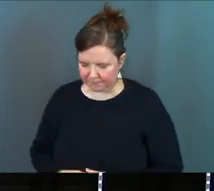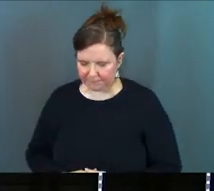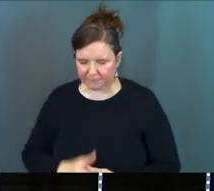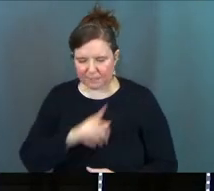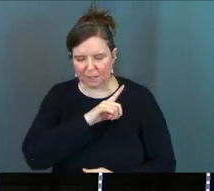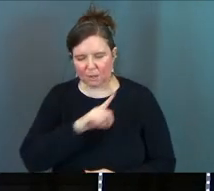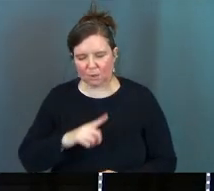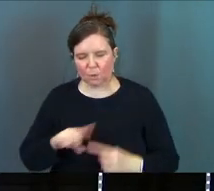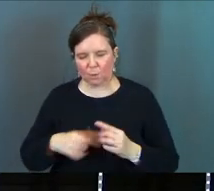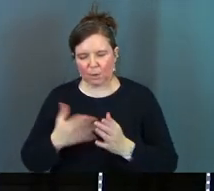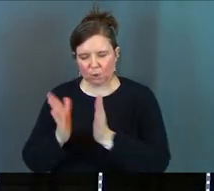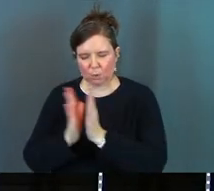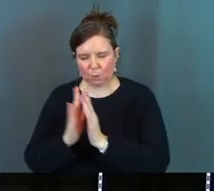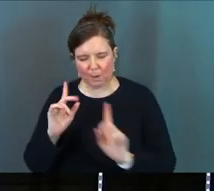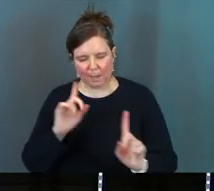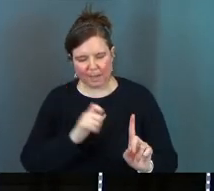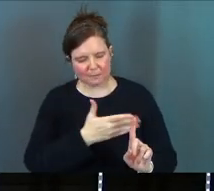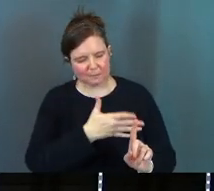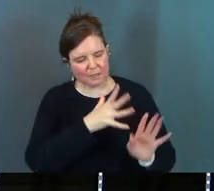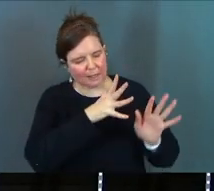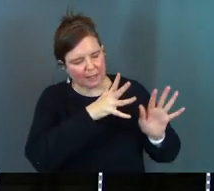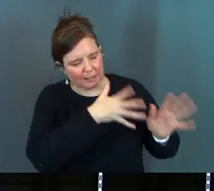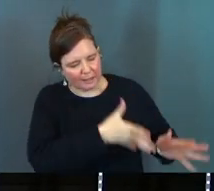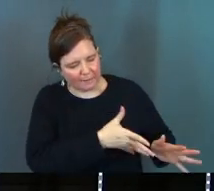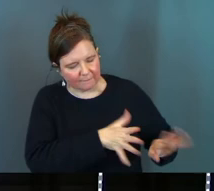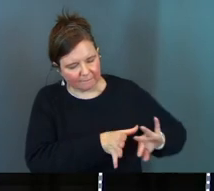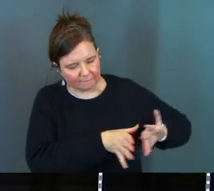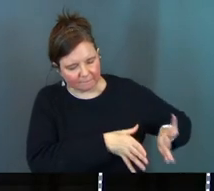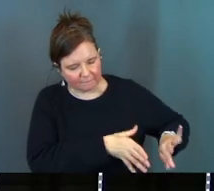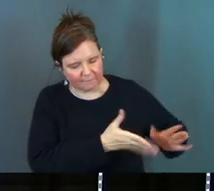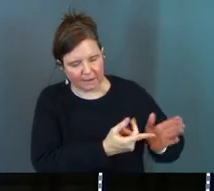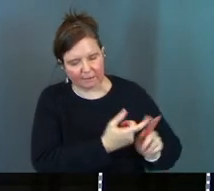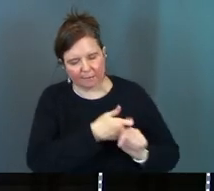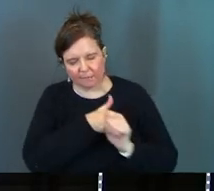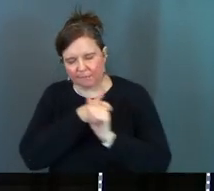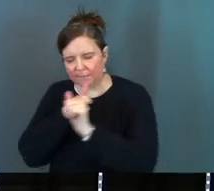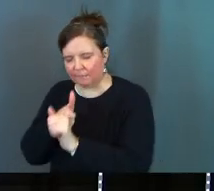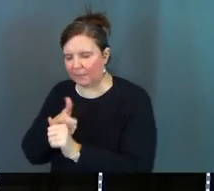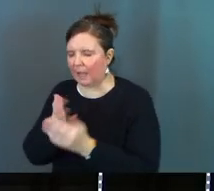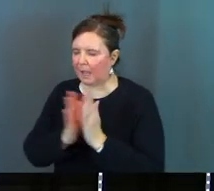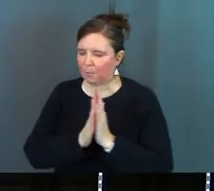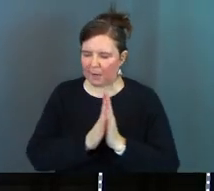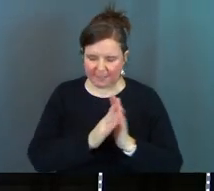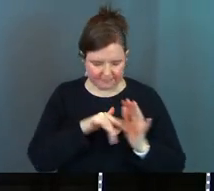and Lord when you ask them to leave their tax booth Lord I pray they come walking